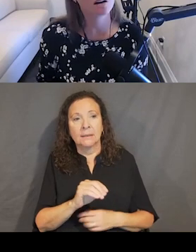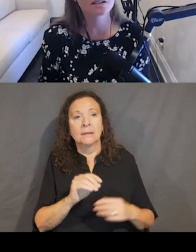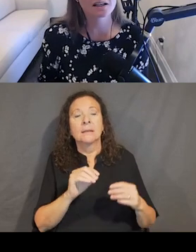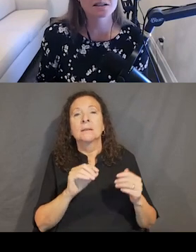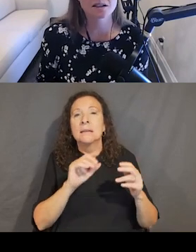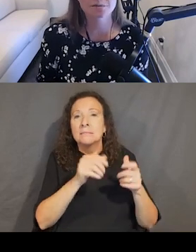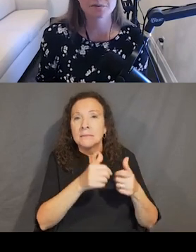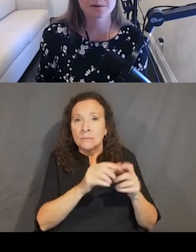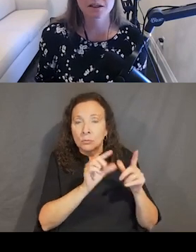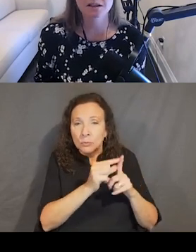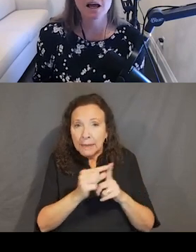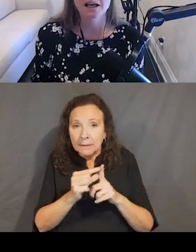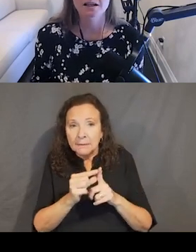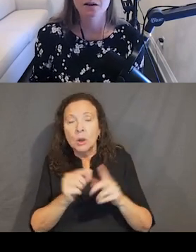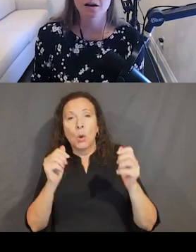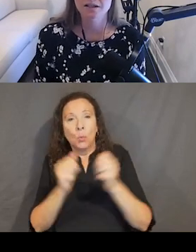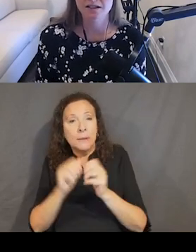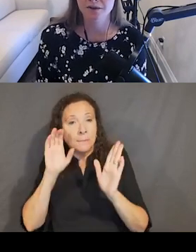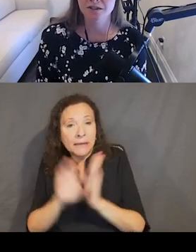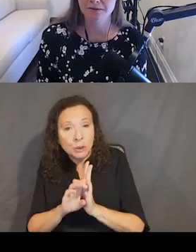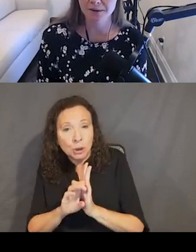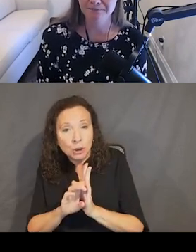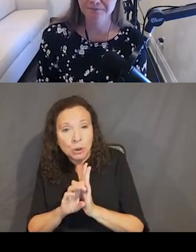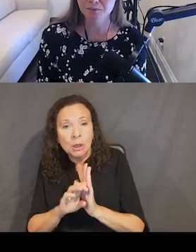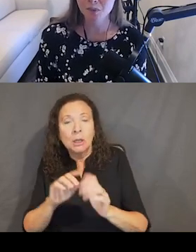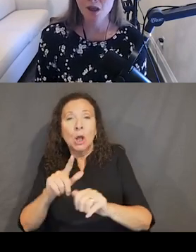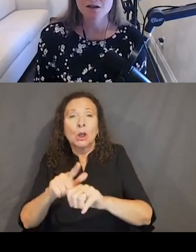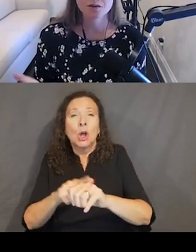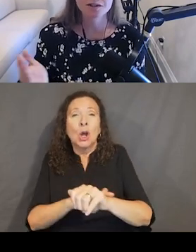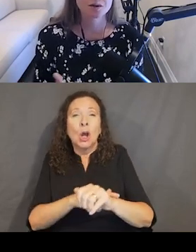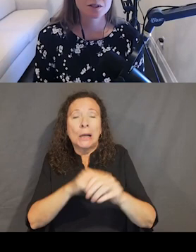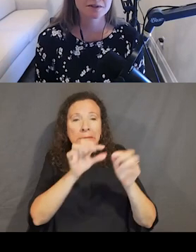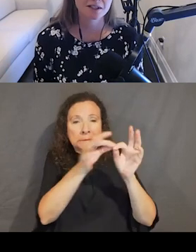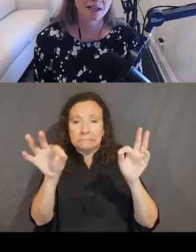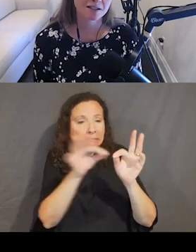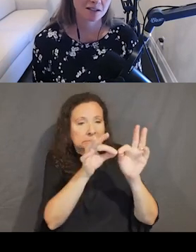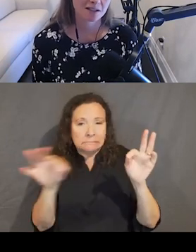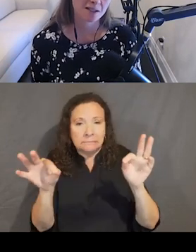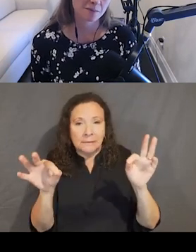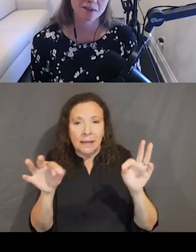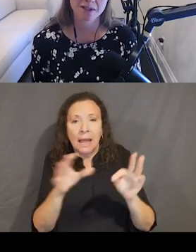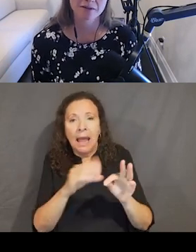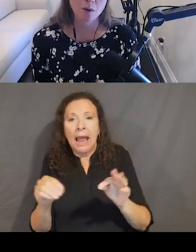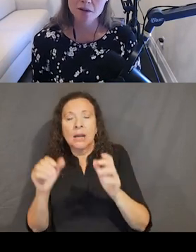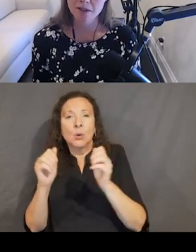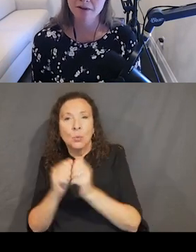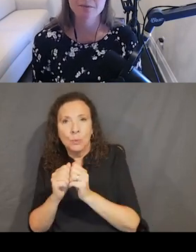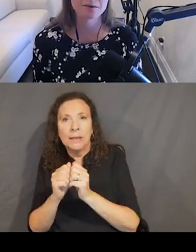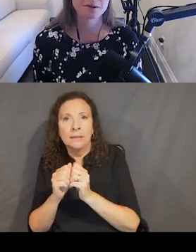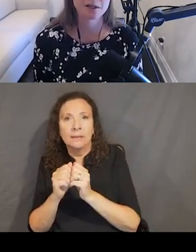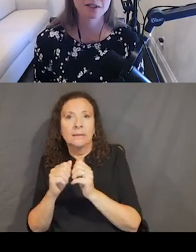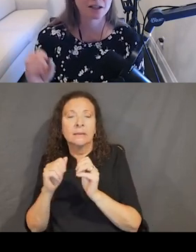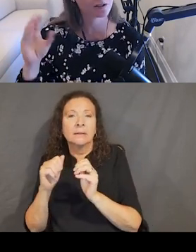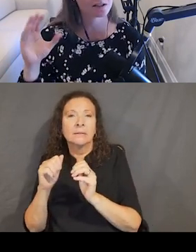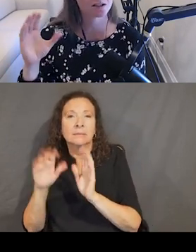really long text in our primary button and long text with a chevron. So this 200% text is an accessibility requirement, right?